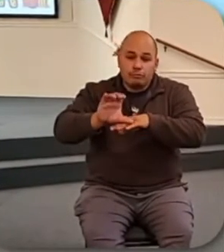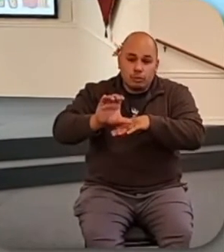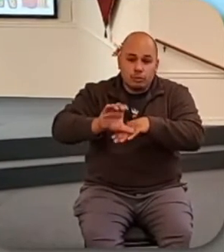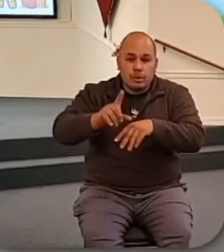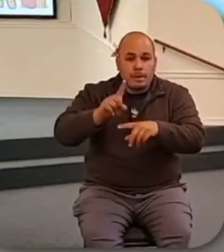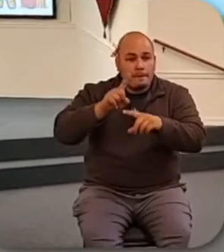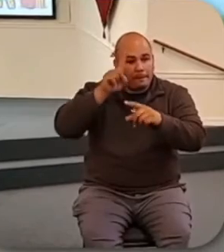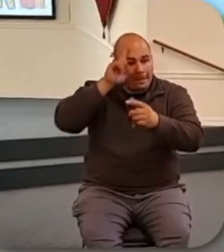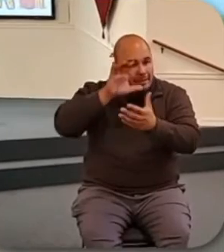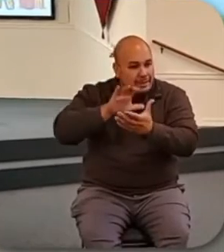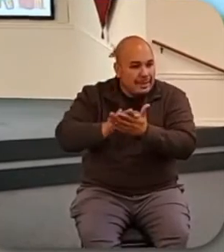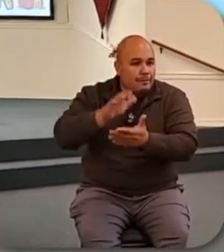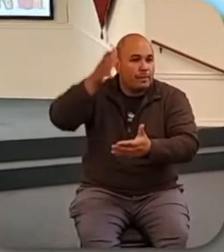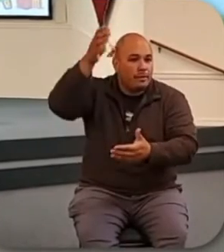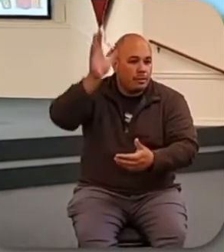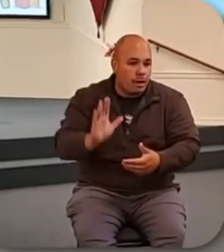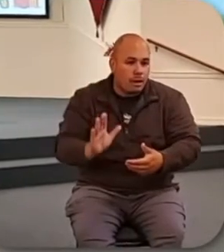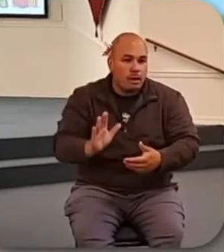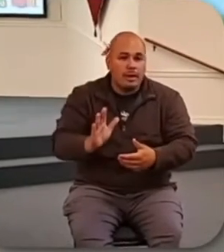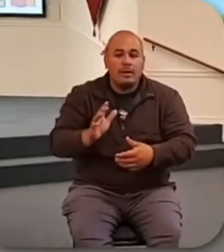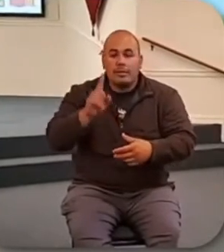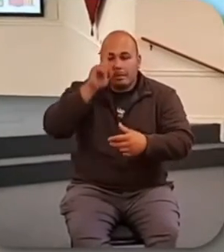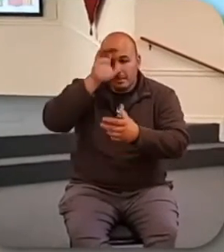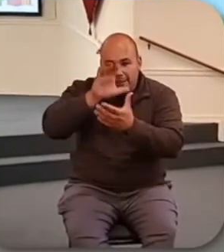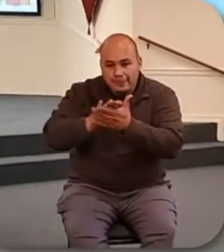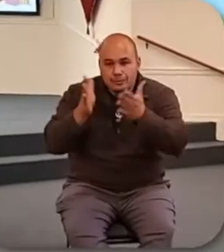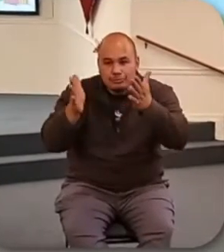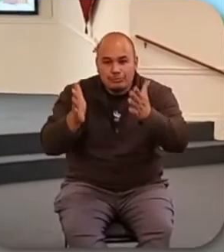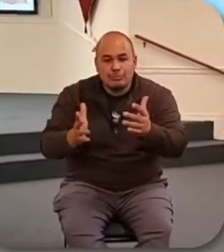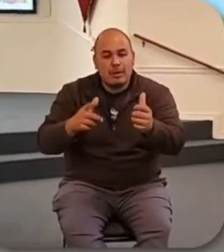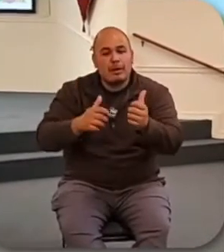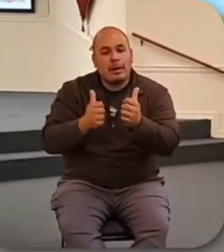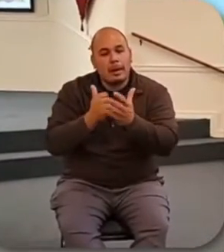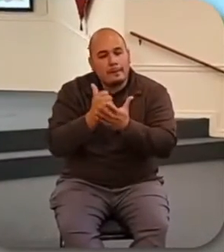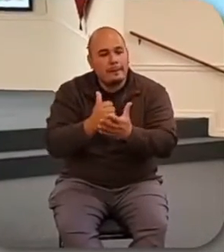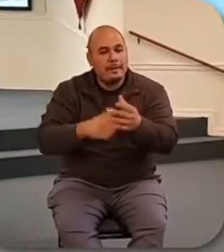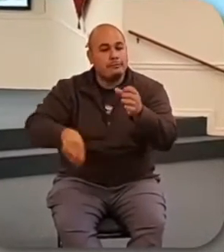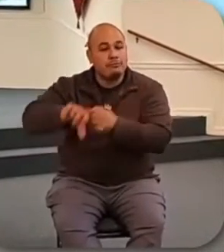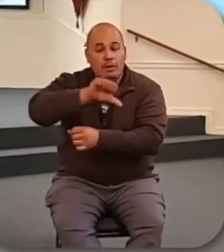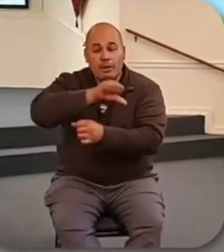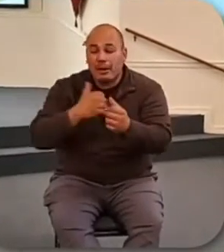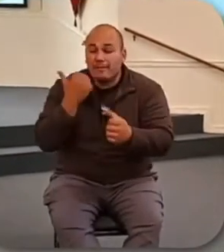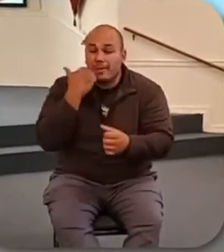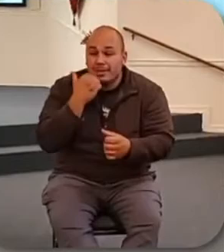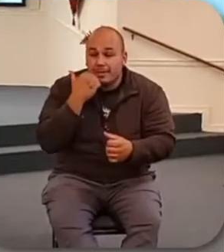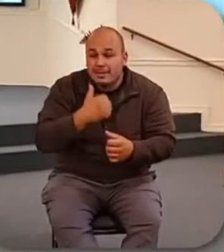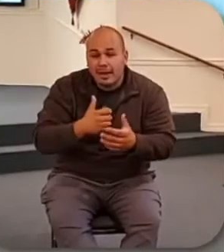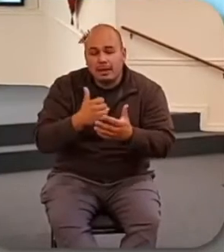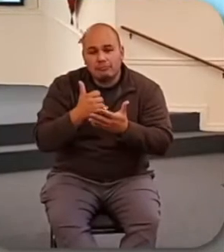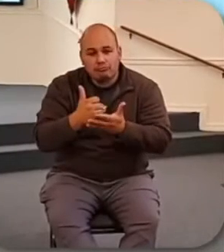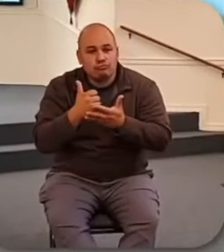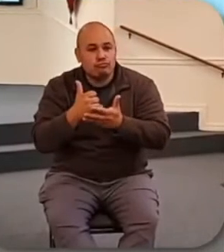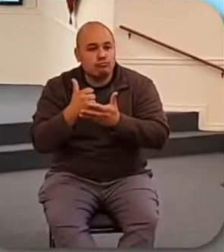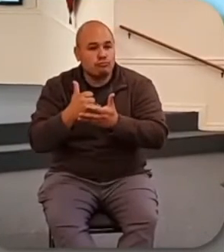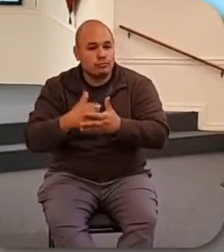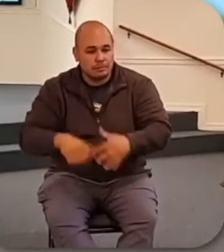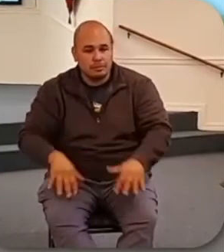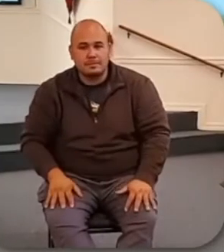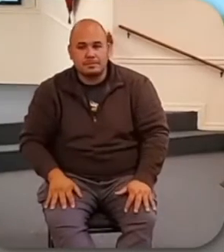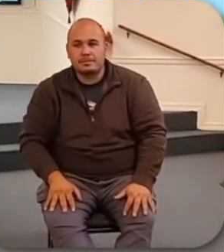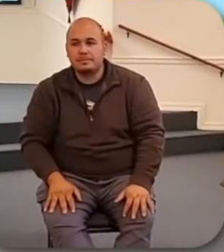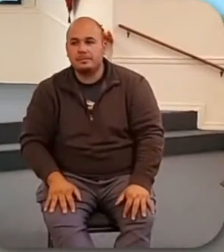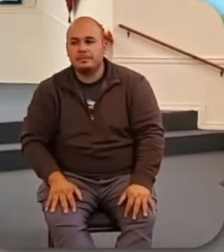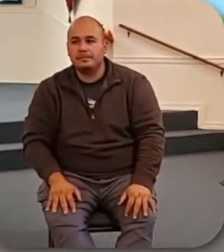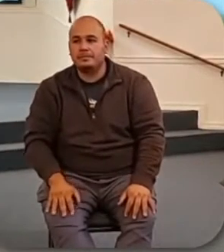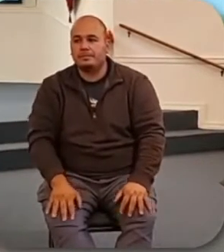believers are helping each other day by day. That's one of the ways that God provides for his people is through his other people as we help one another.